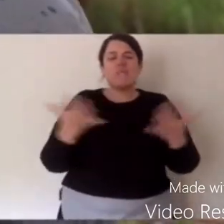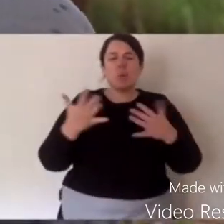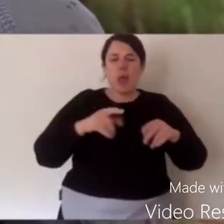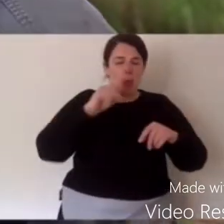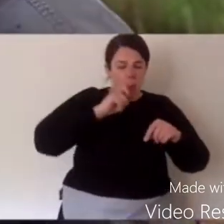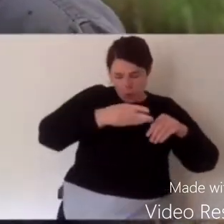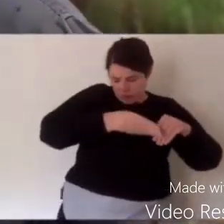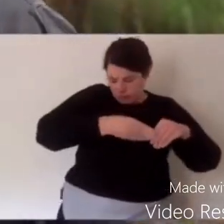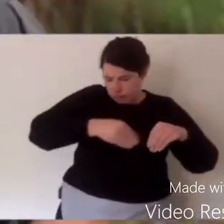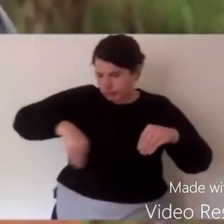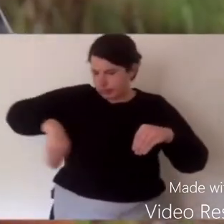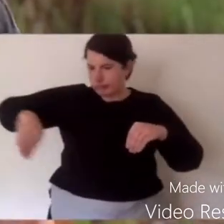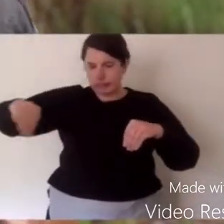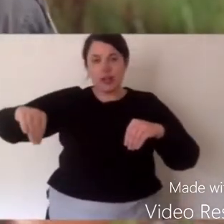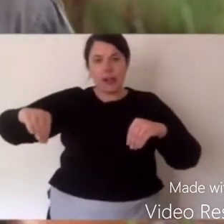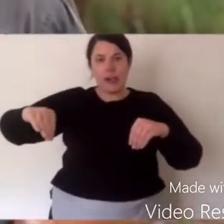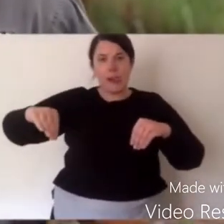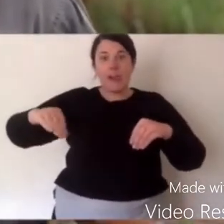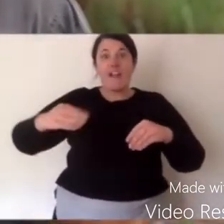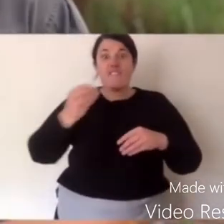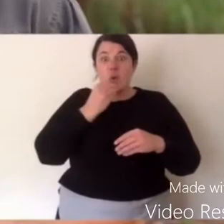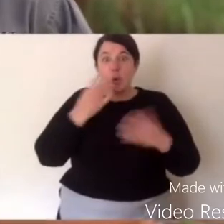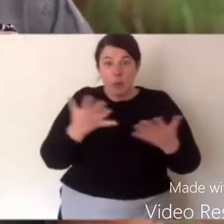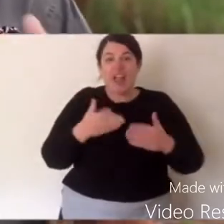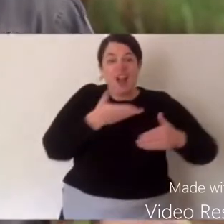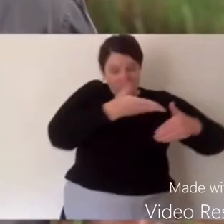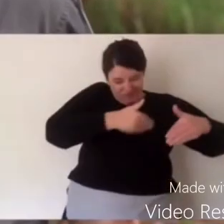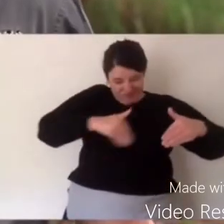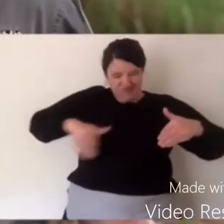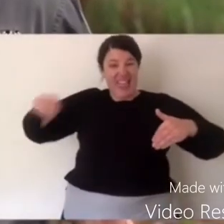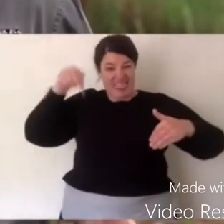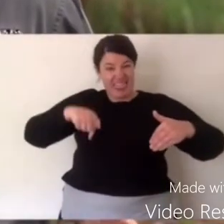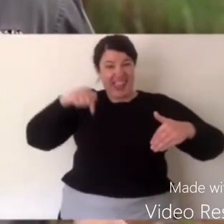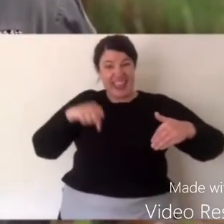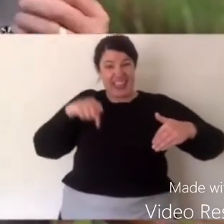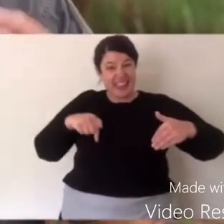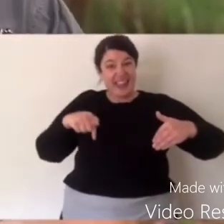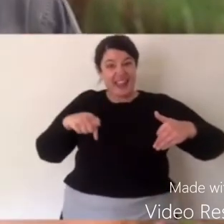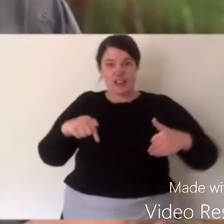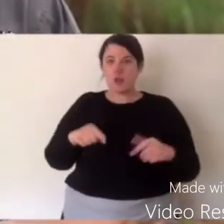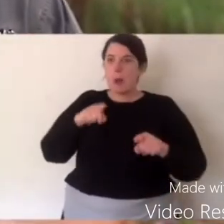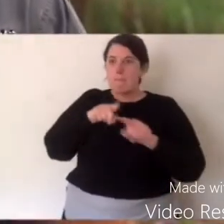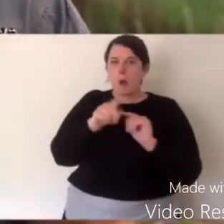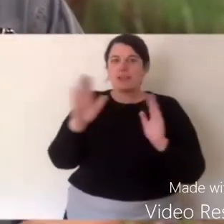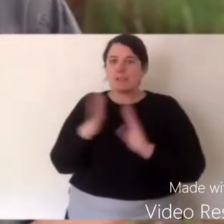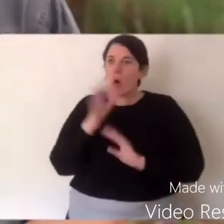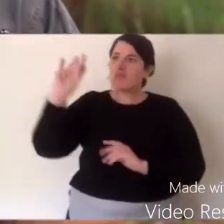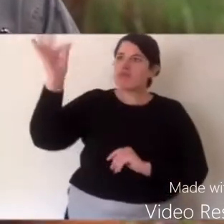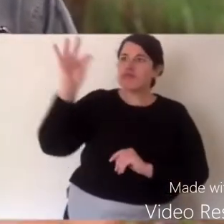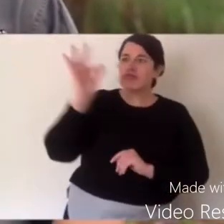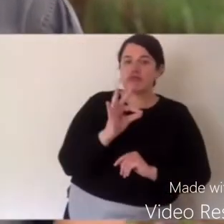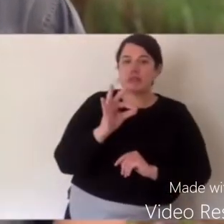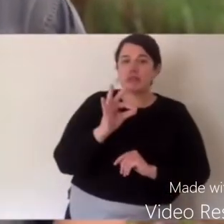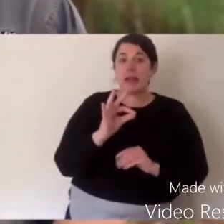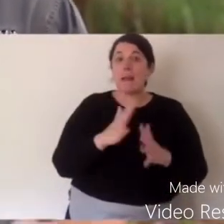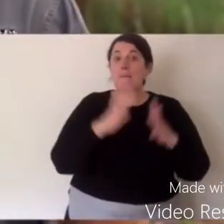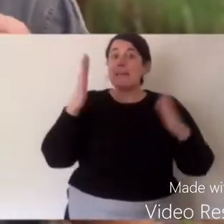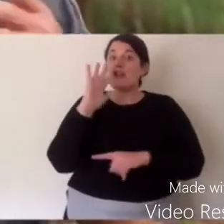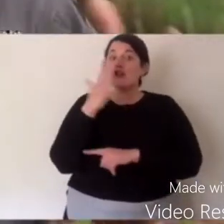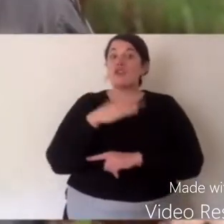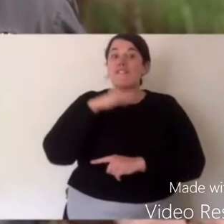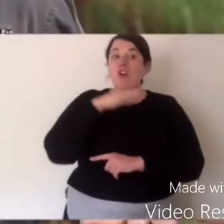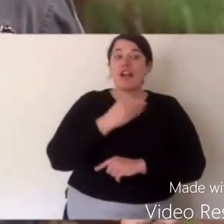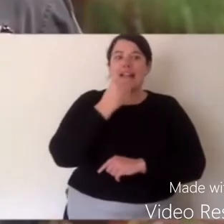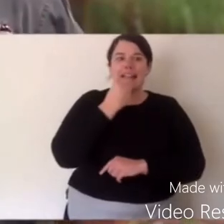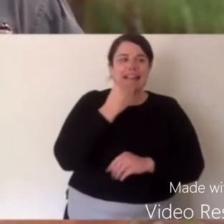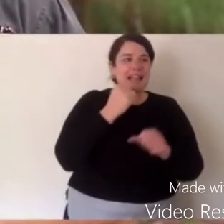water's edge. And you can think too, that's where all their food is. So their food is mostly small insects. Some of